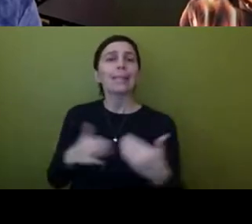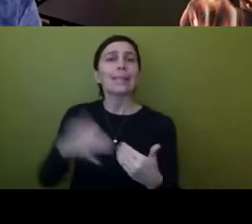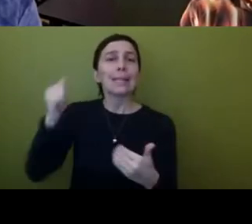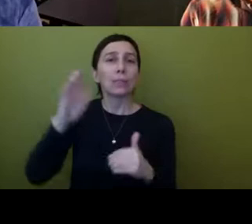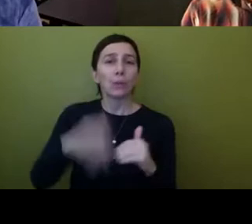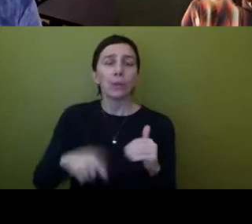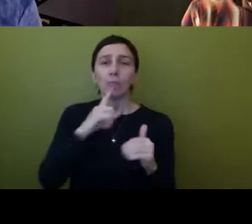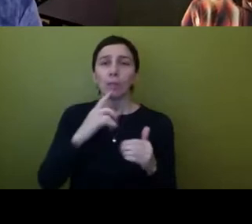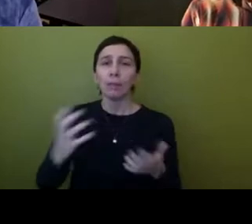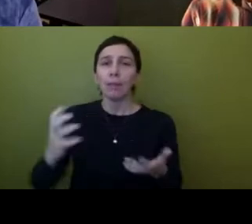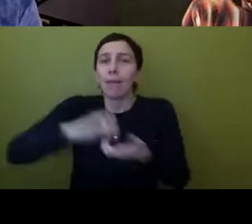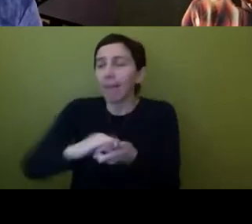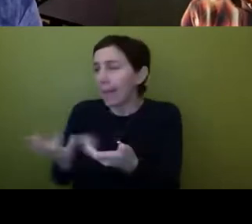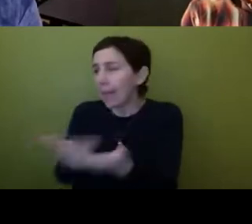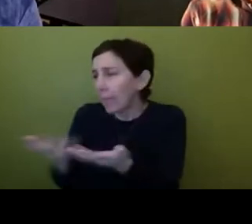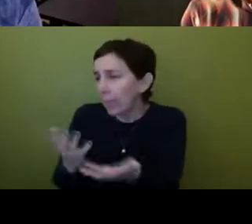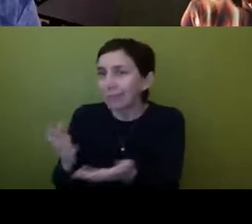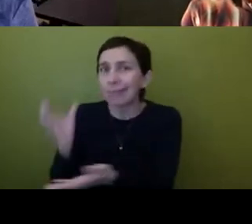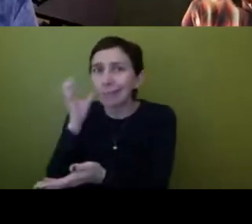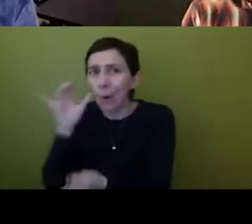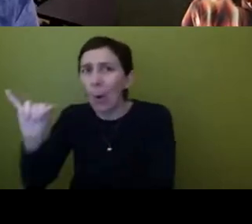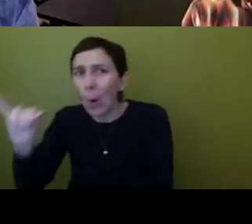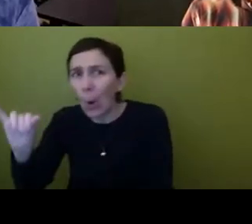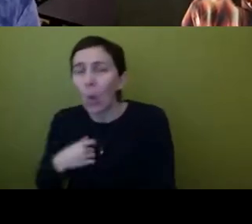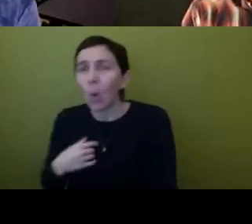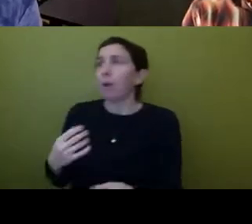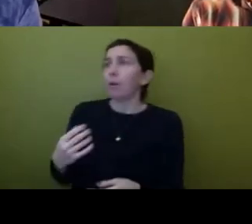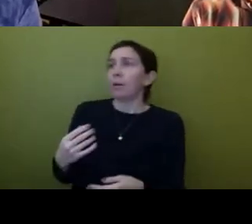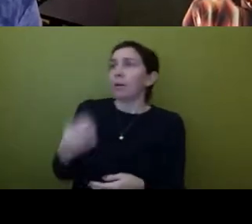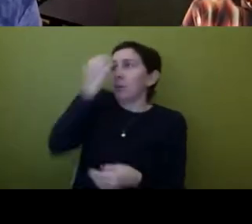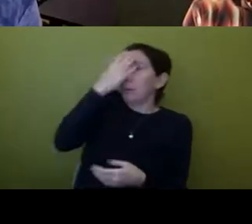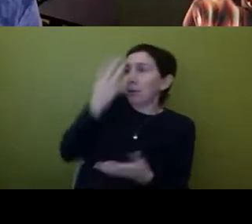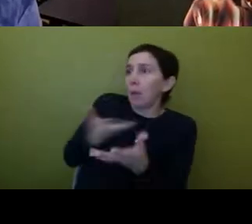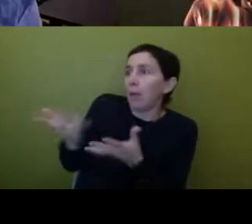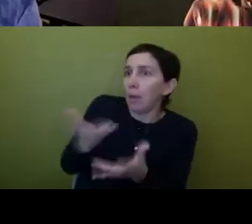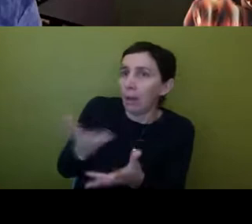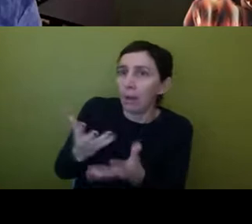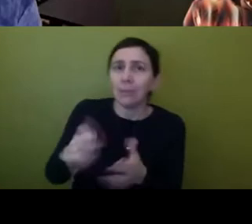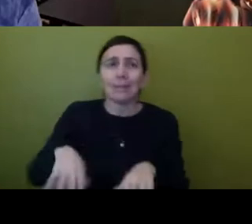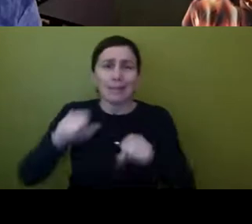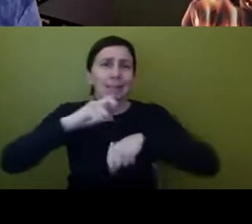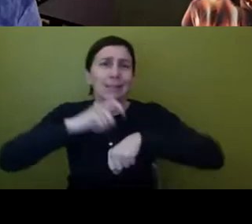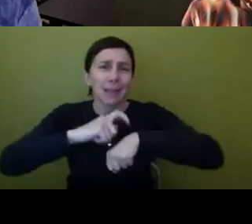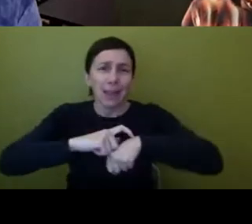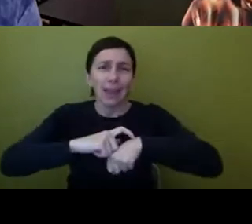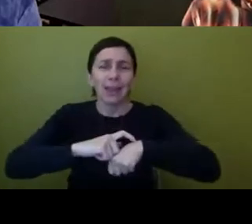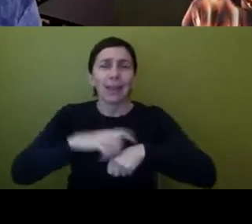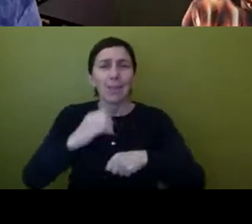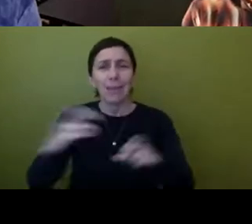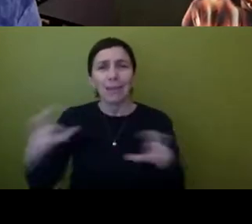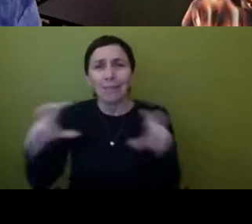real engagement um and it takes a long time um and it takes uh a lot of investment